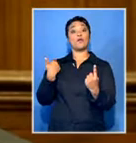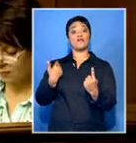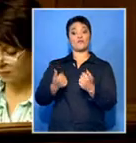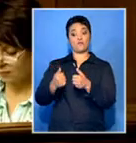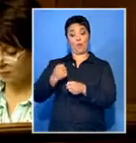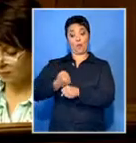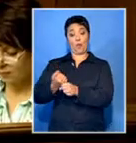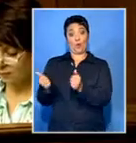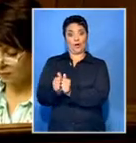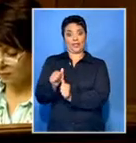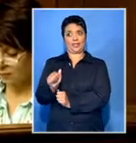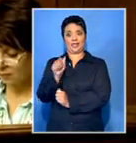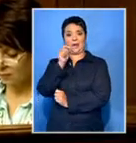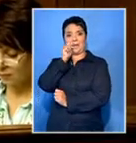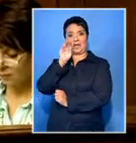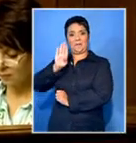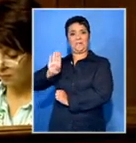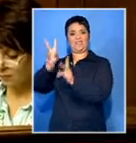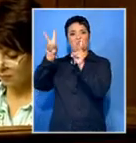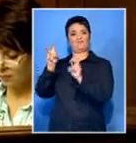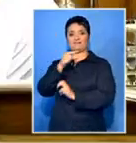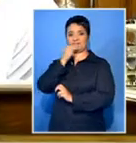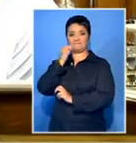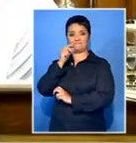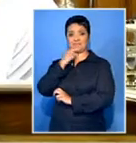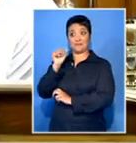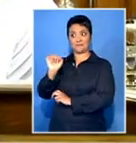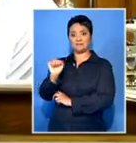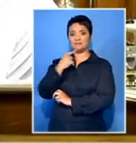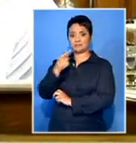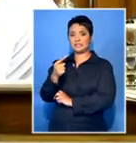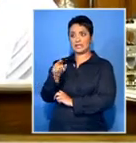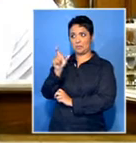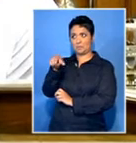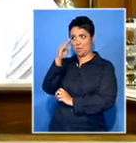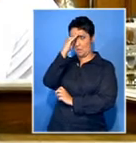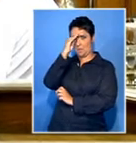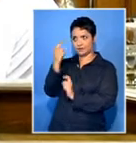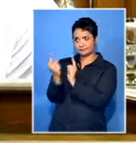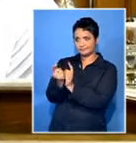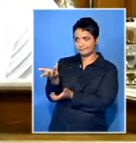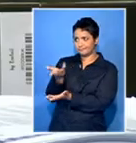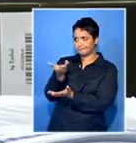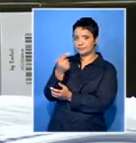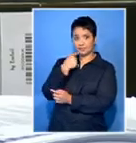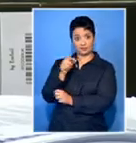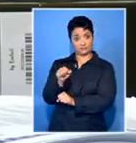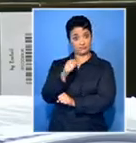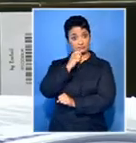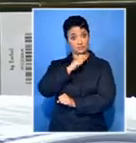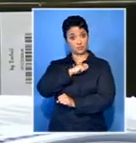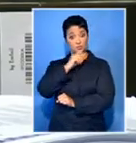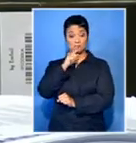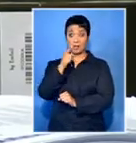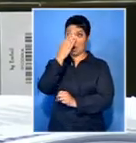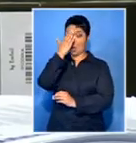Lou, only known as Mr. B, testified that he had been approached by undercover police operatives. They'd asked him if he had any